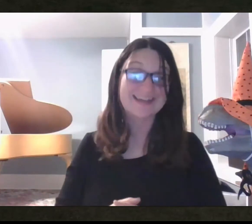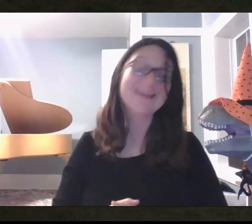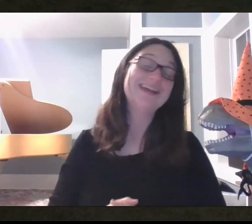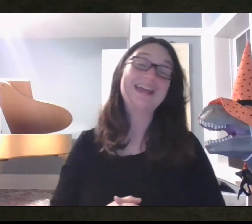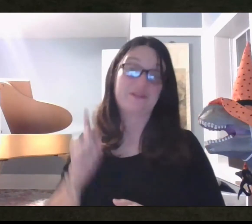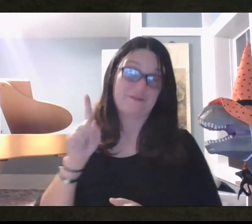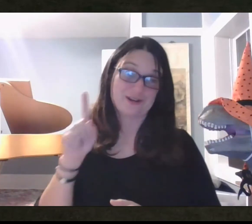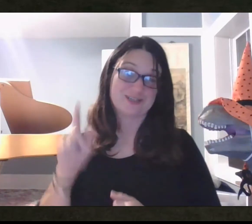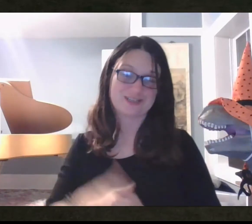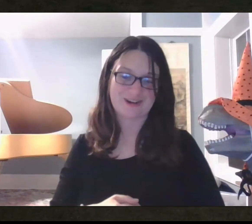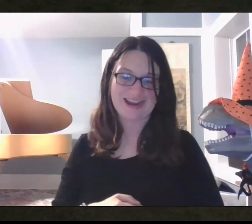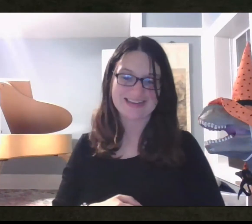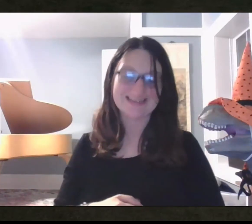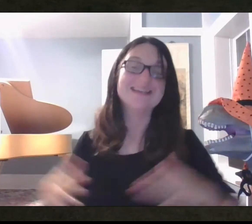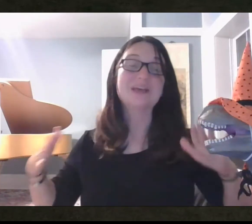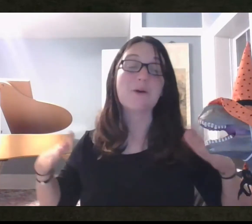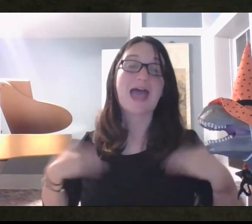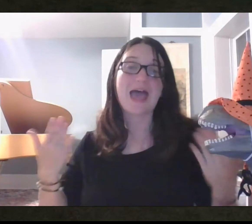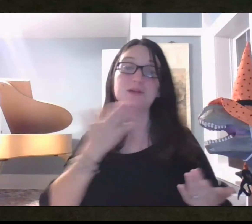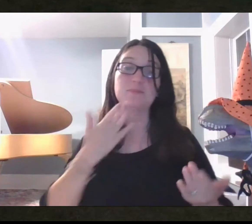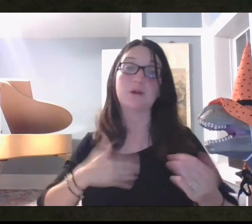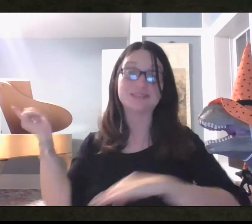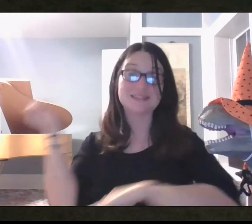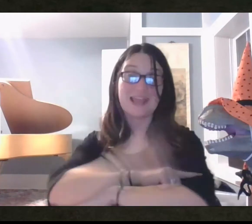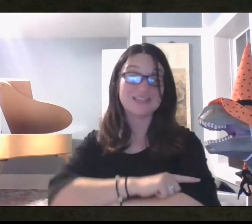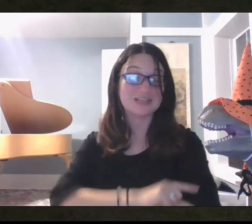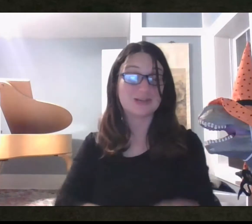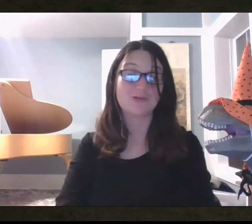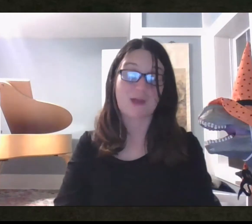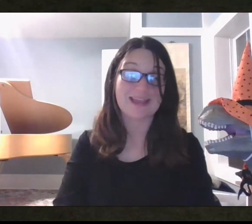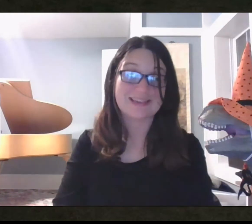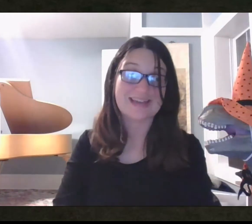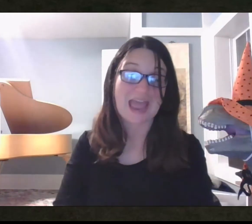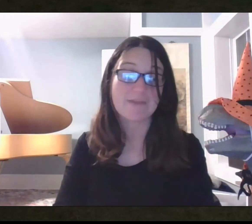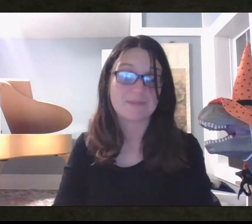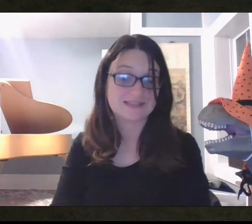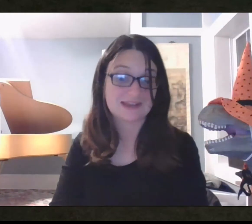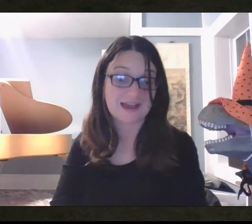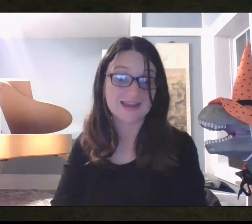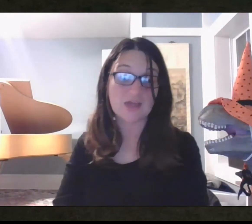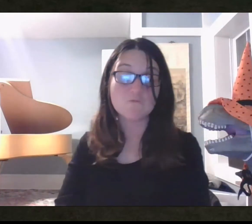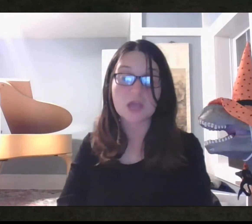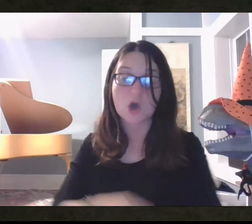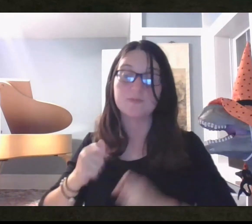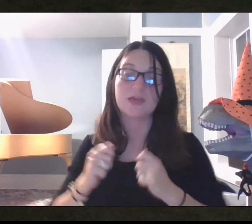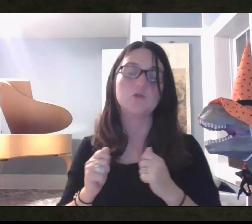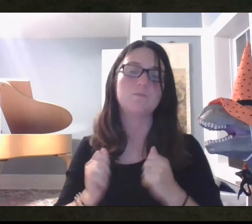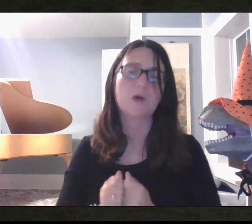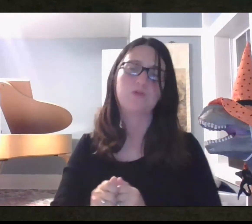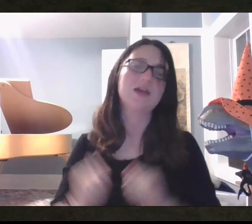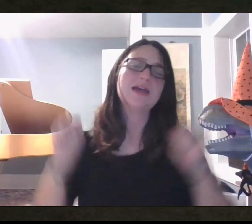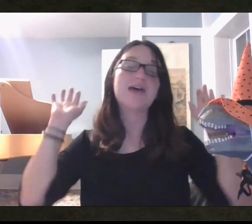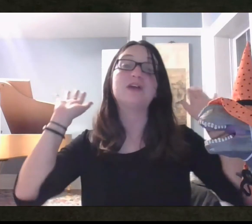Dyke in the first grade. So, happy birthday to you, Raylan and Miss Dyke, and we hope